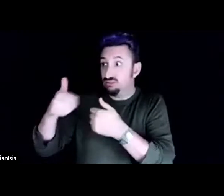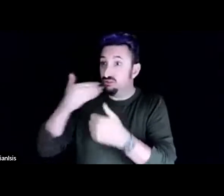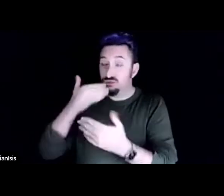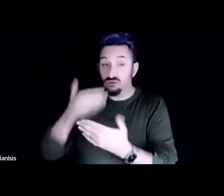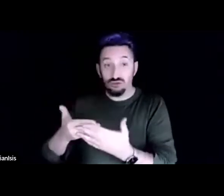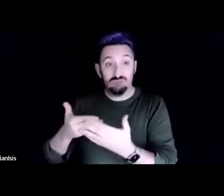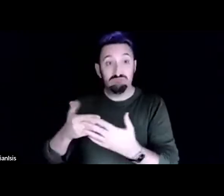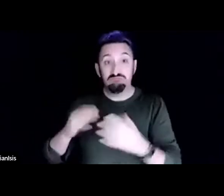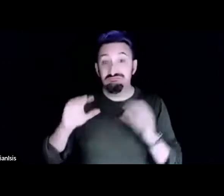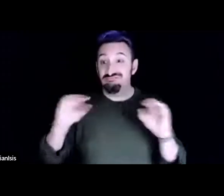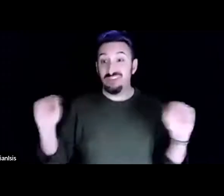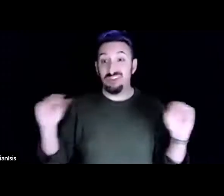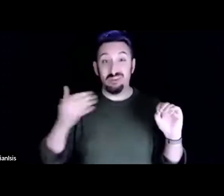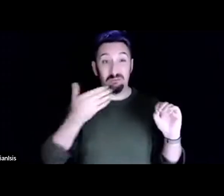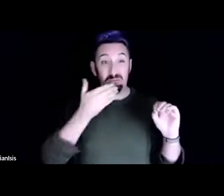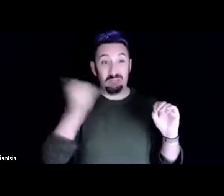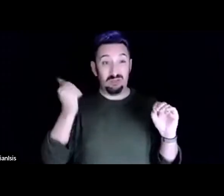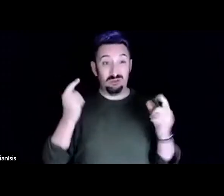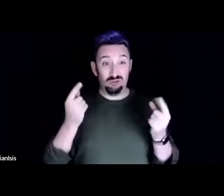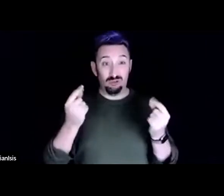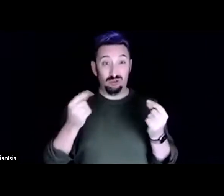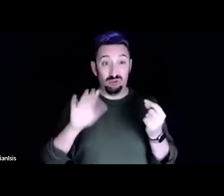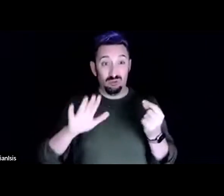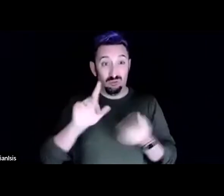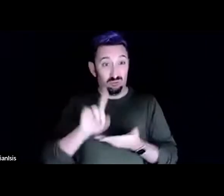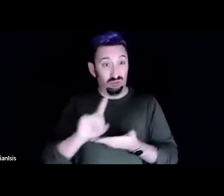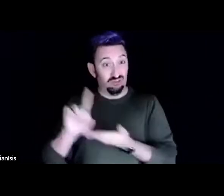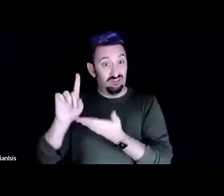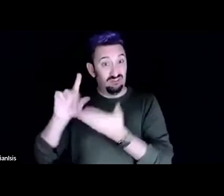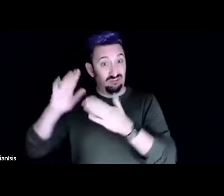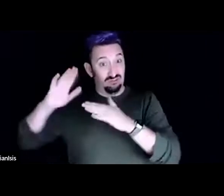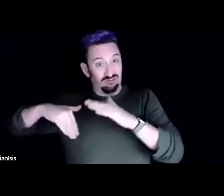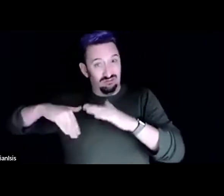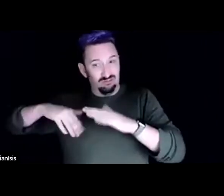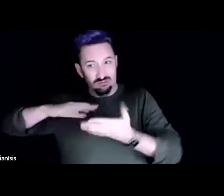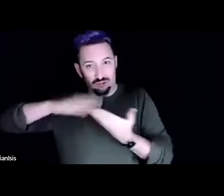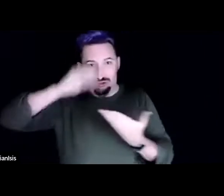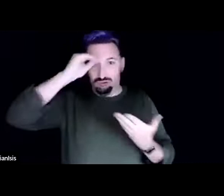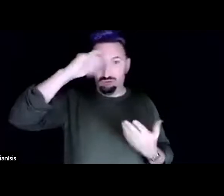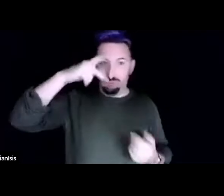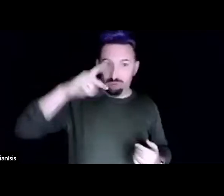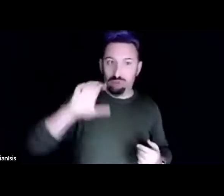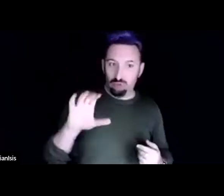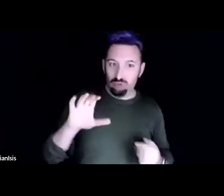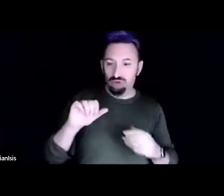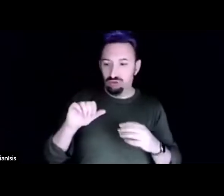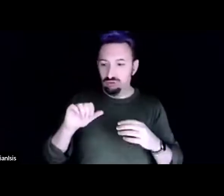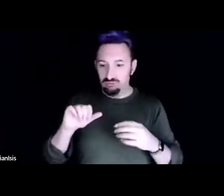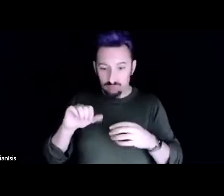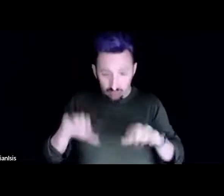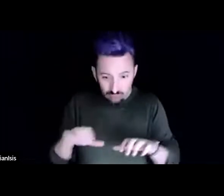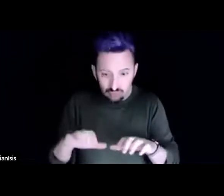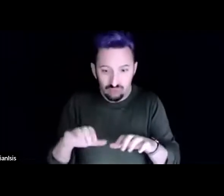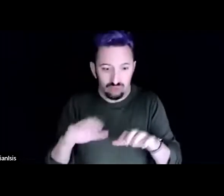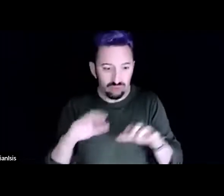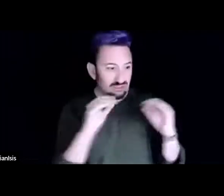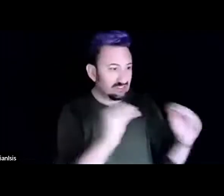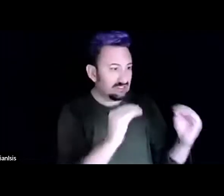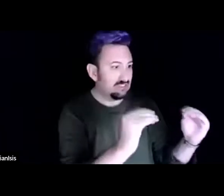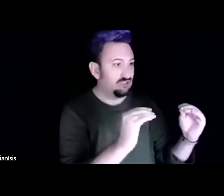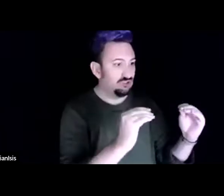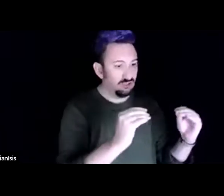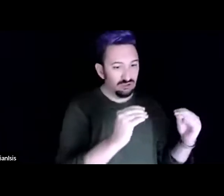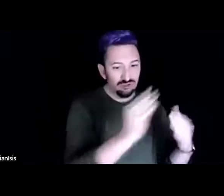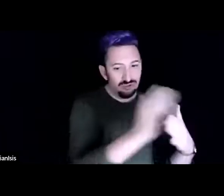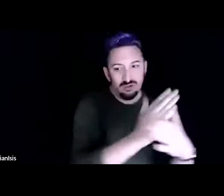better to do with your privilege than learn permaculture and practice it and teach it and share it. But there's a lot